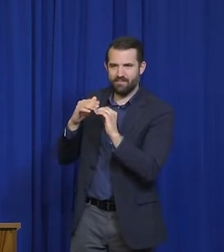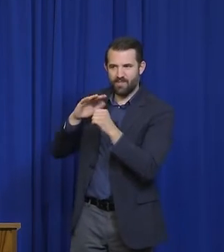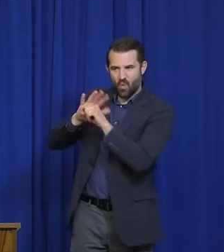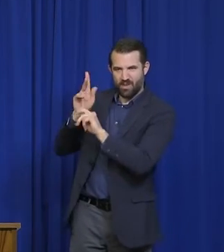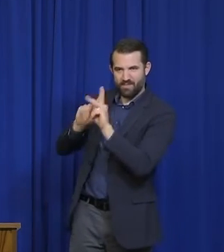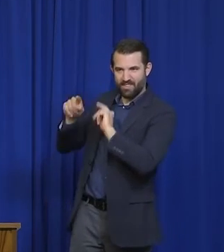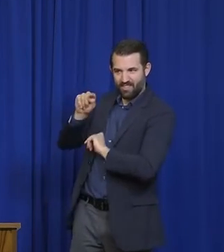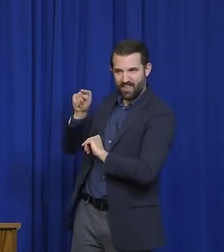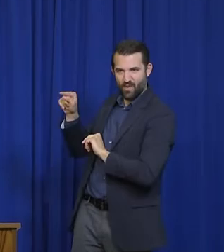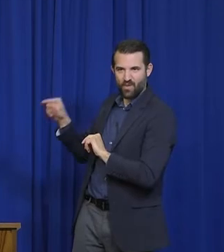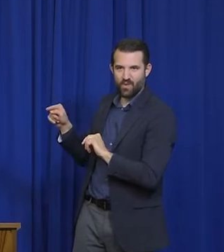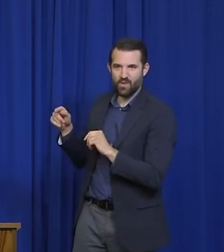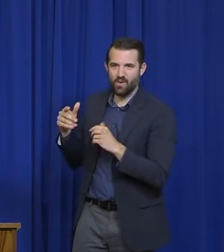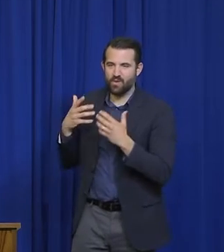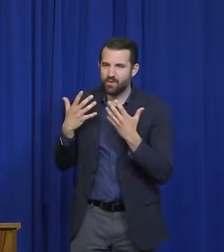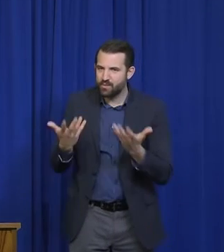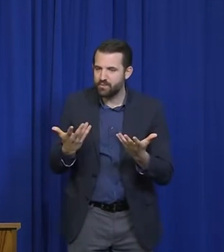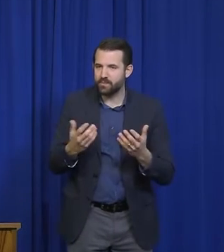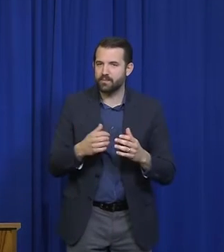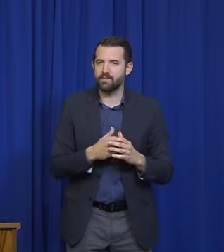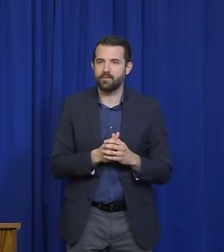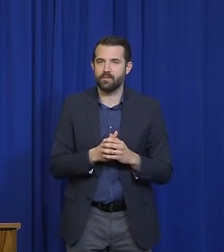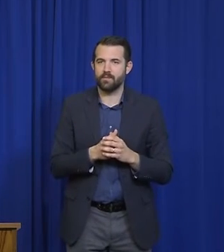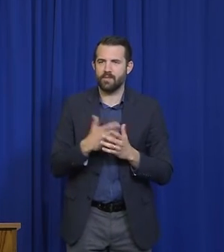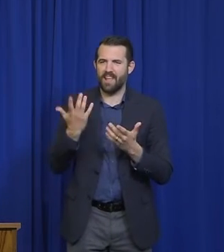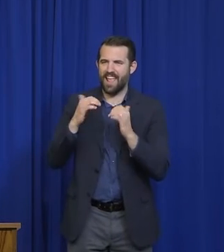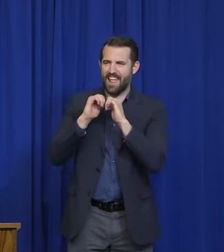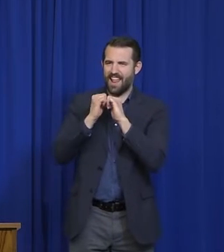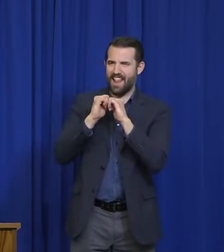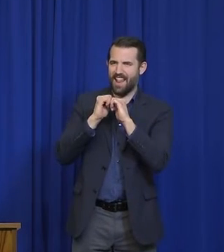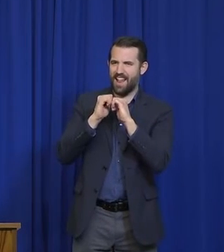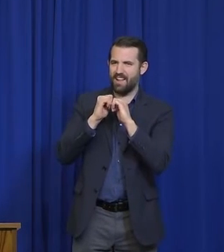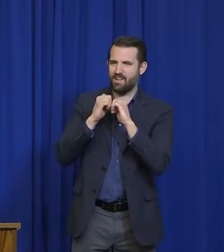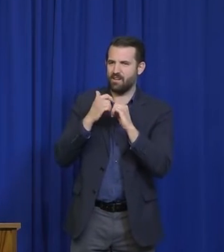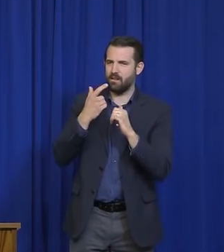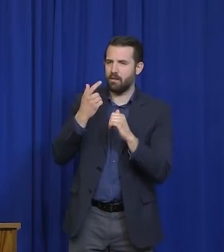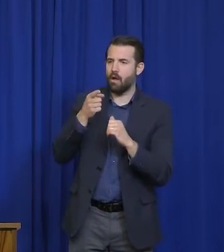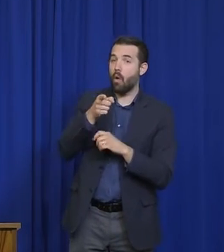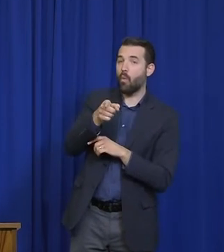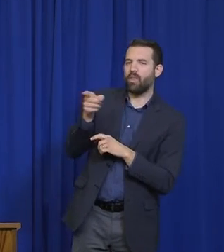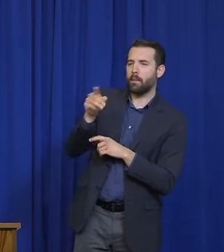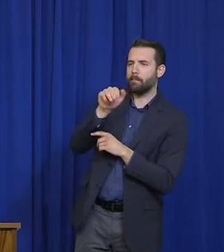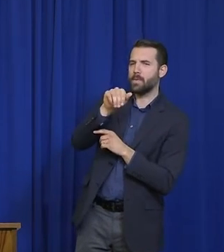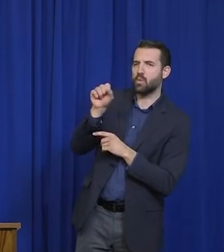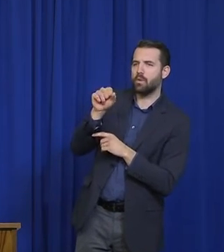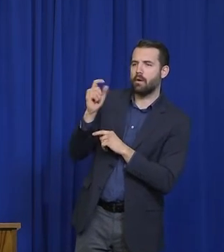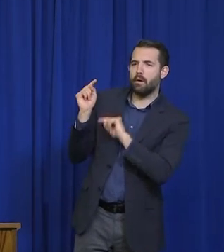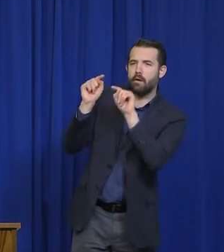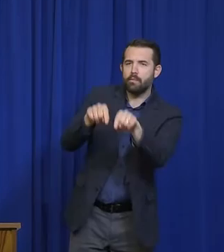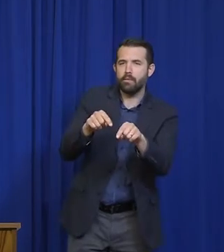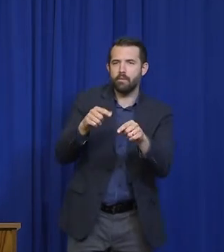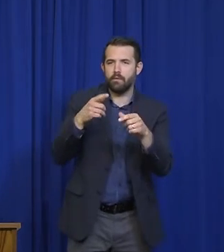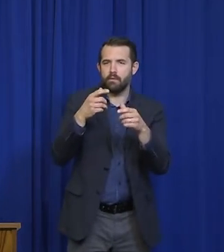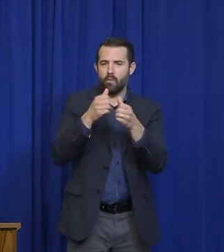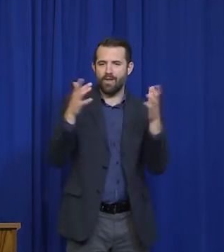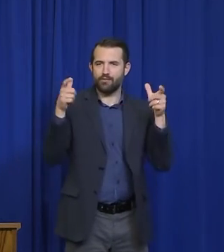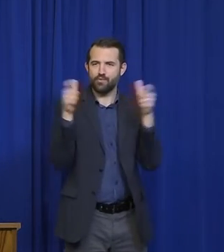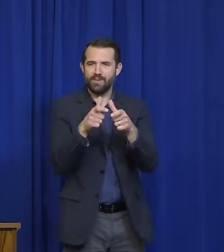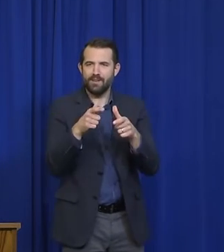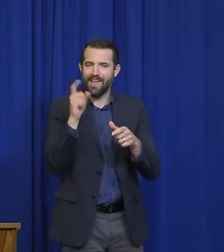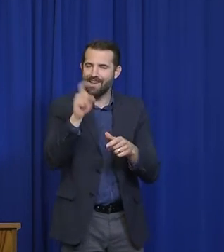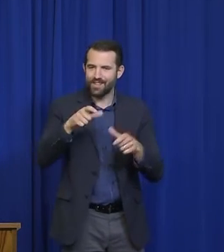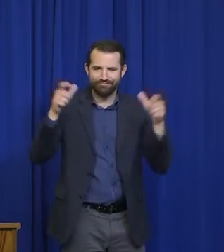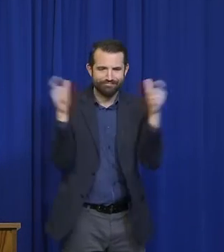not quarantine people coming from those states, whether they're coming to an Airbnb, to a restaurant, to a